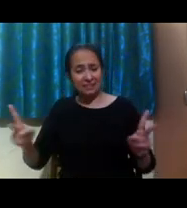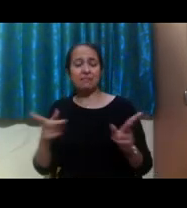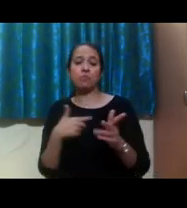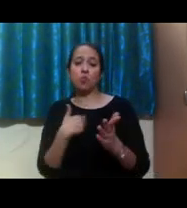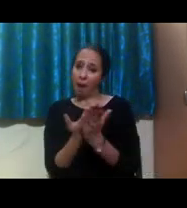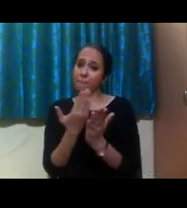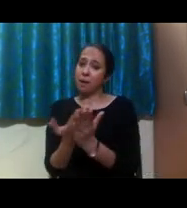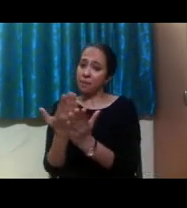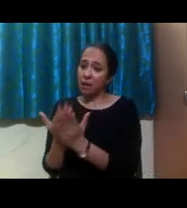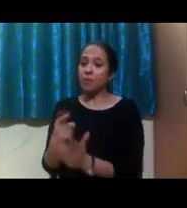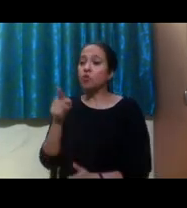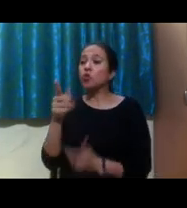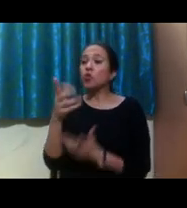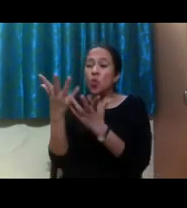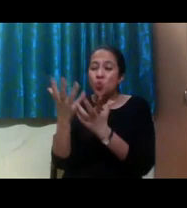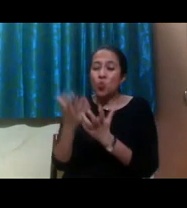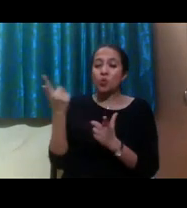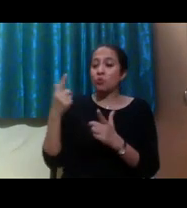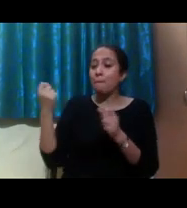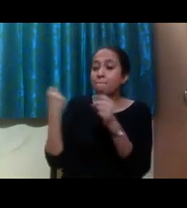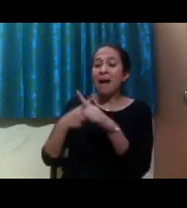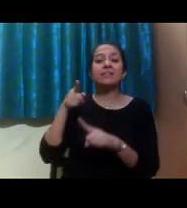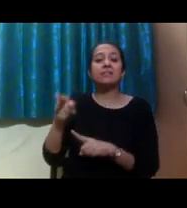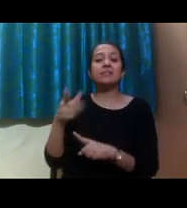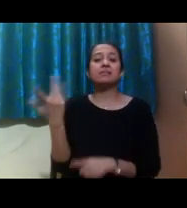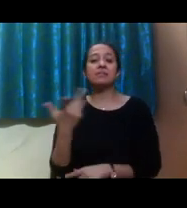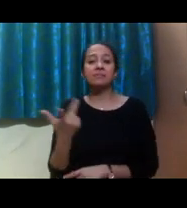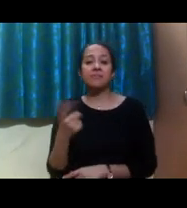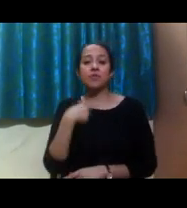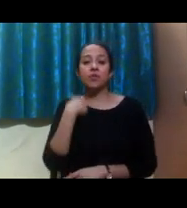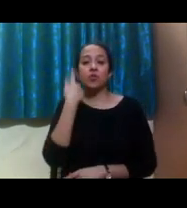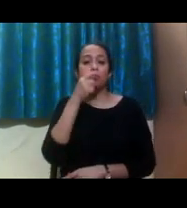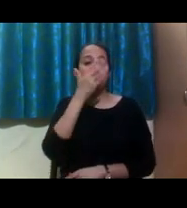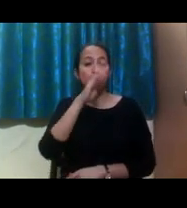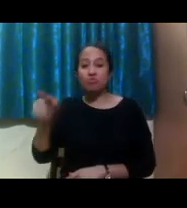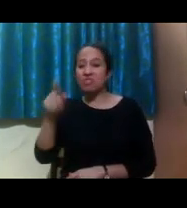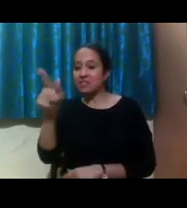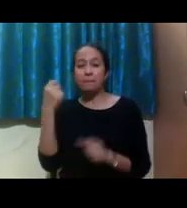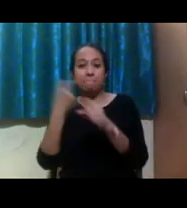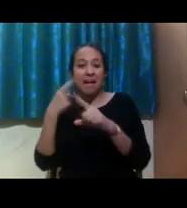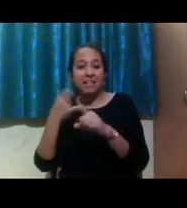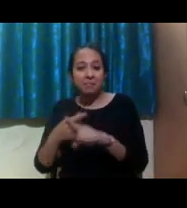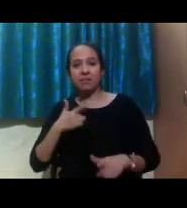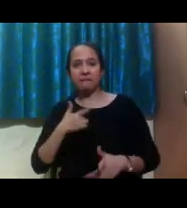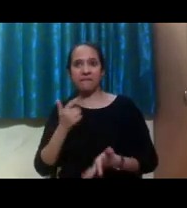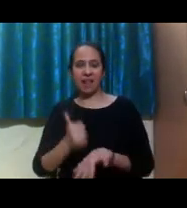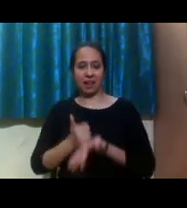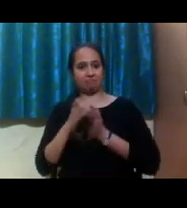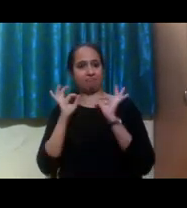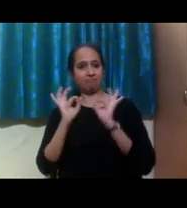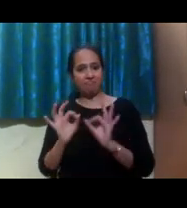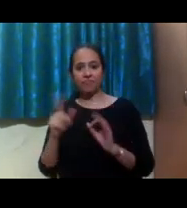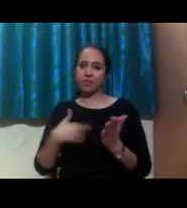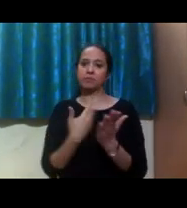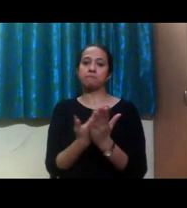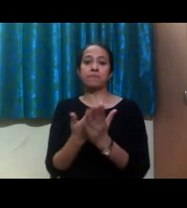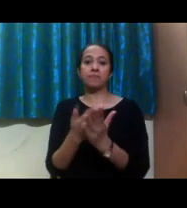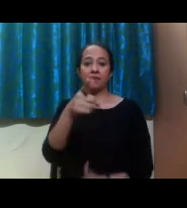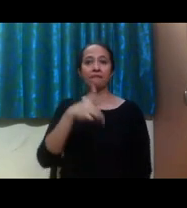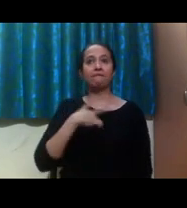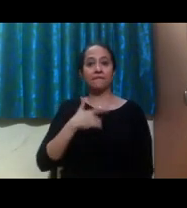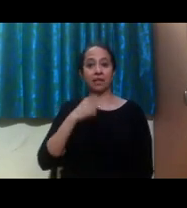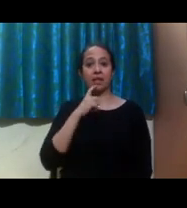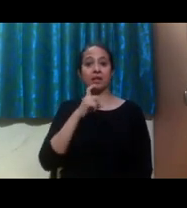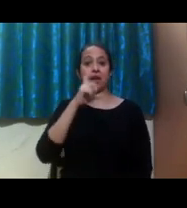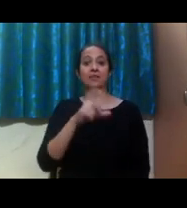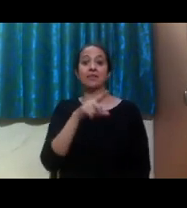just depends on what, um, you know, what you find, what we see that might work for you. Um, so, because I'm thinking of actually about my cousin who, um,